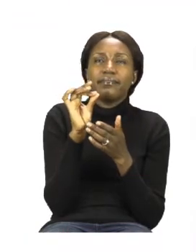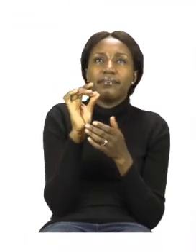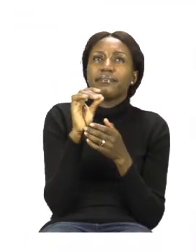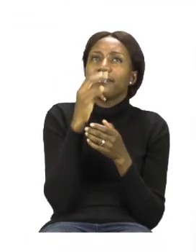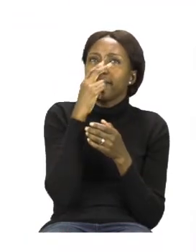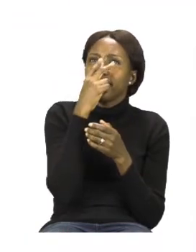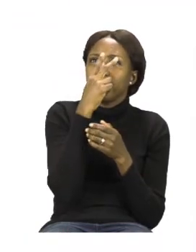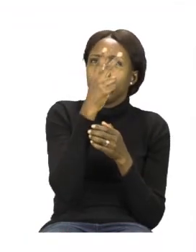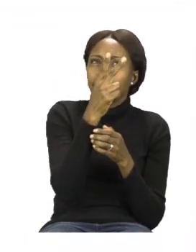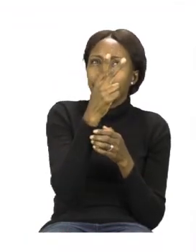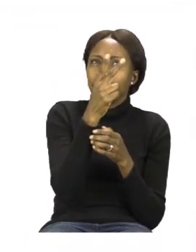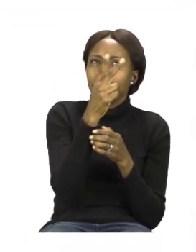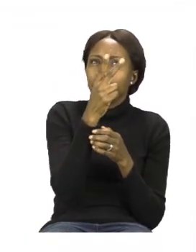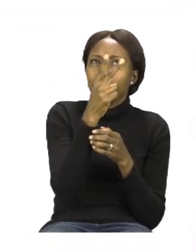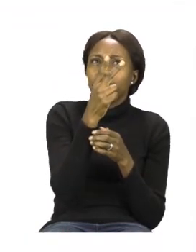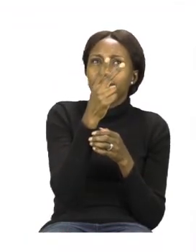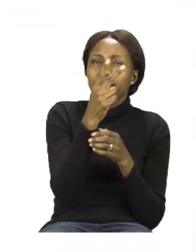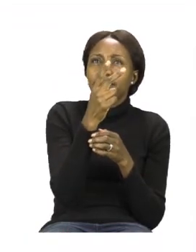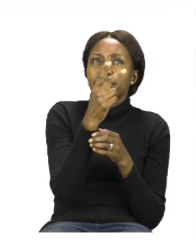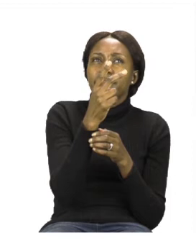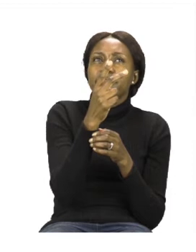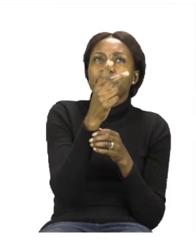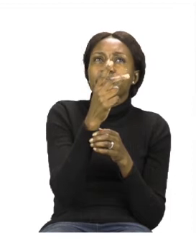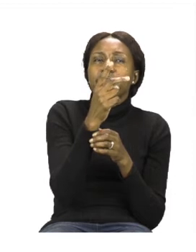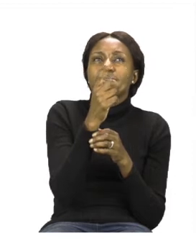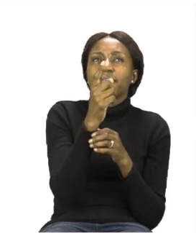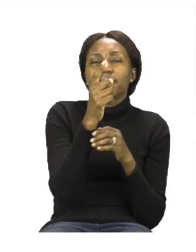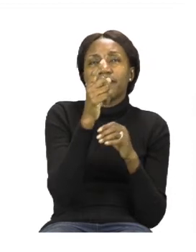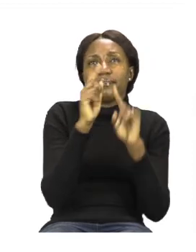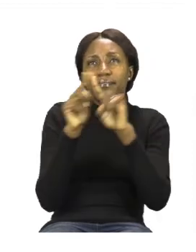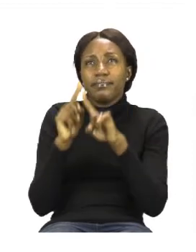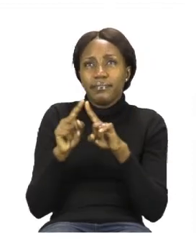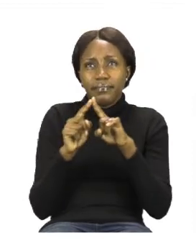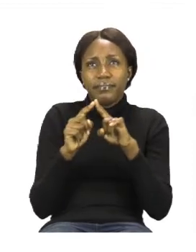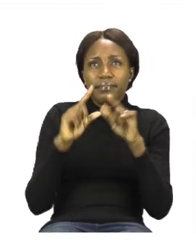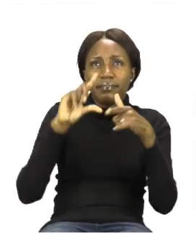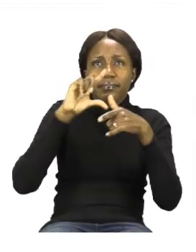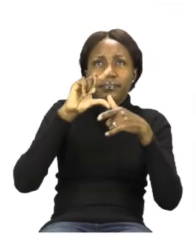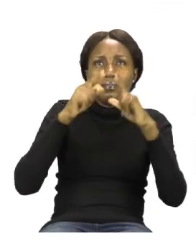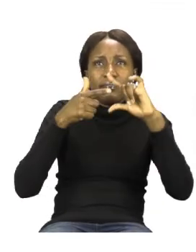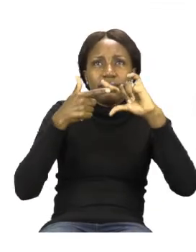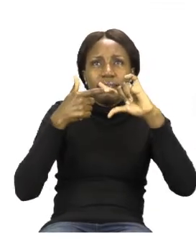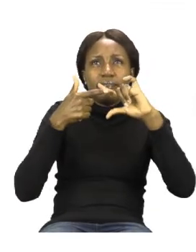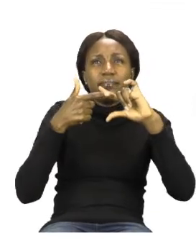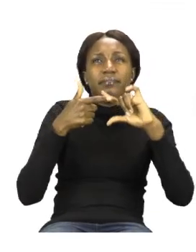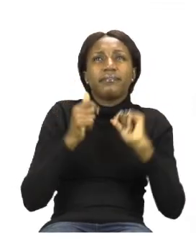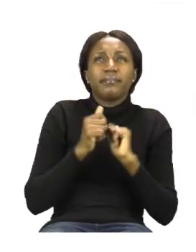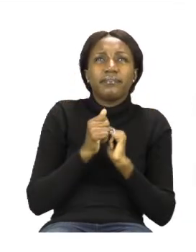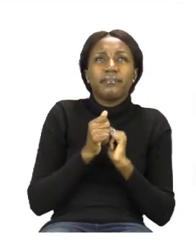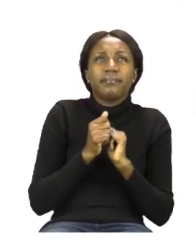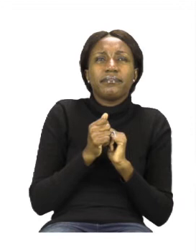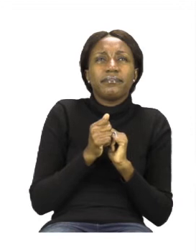to be doing 3D shapes. Now these are shapes that we are going to learn about that are